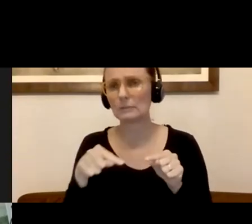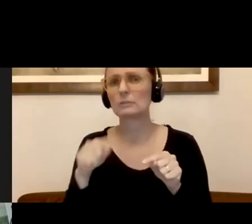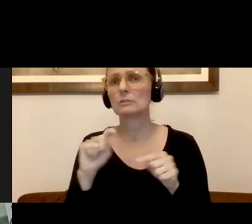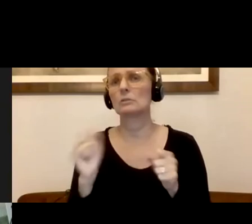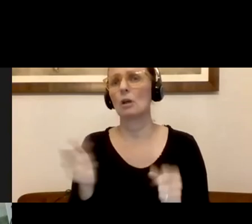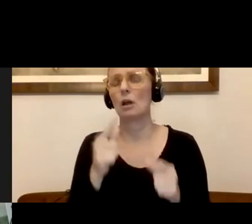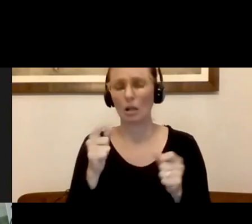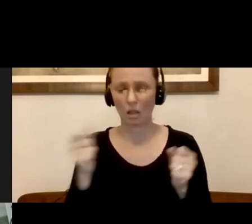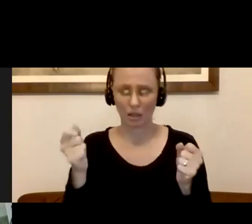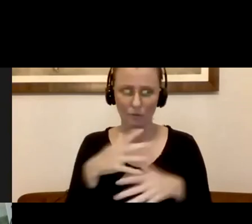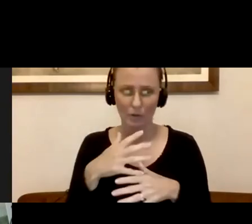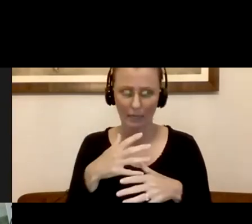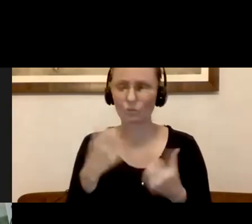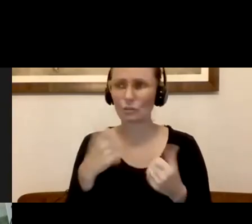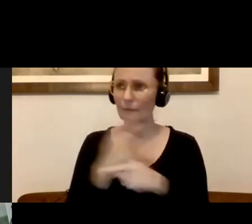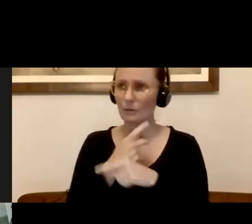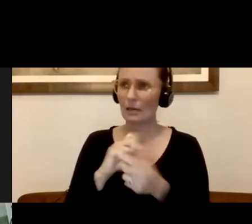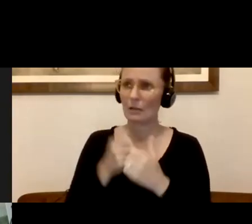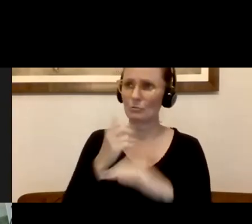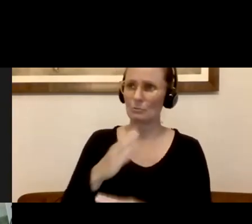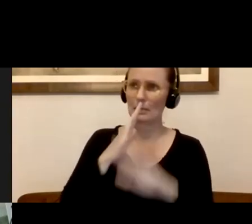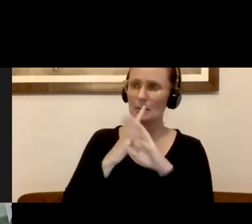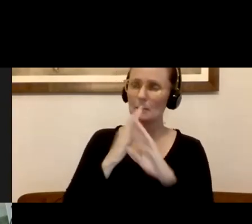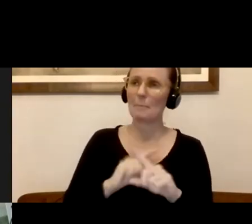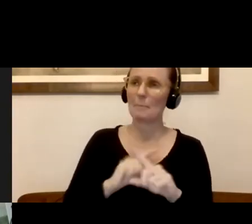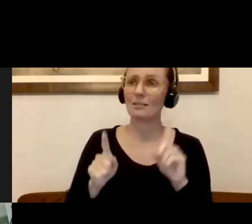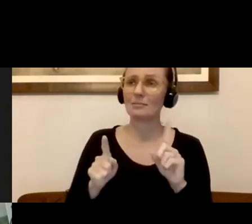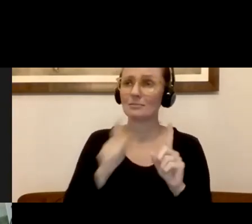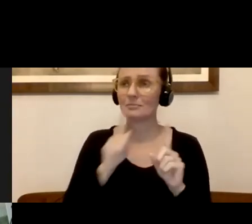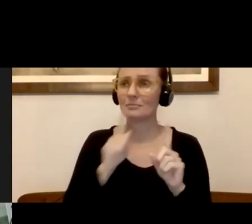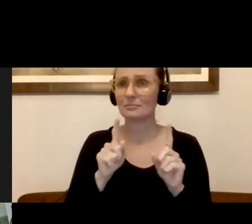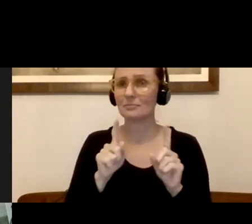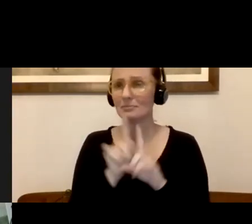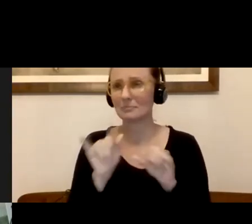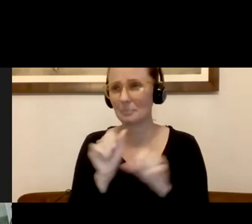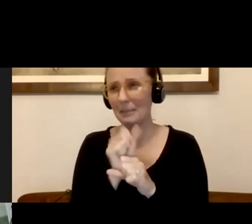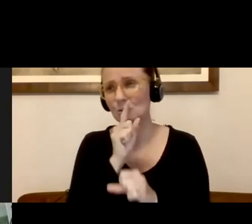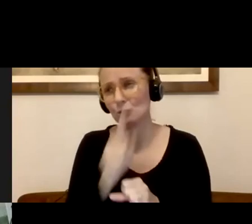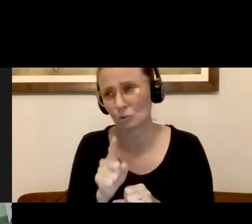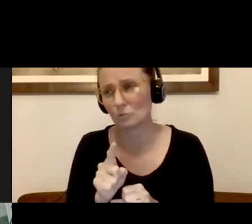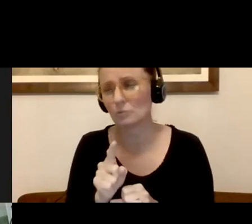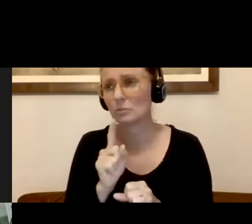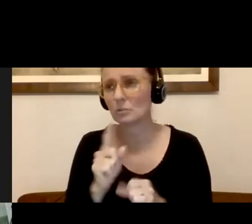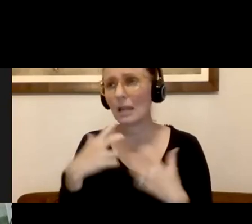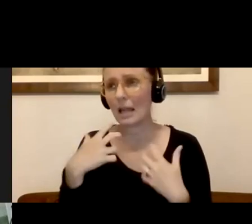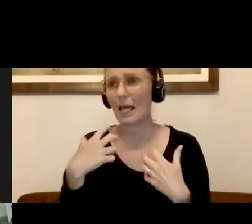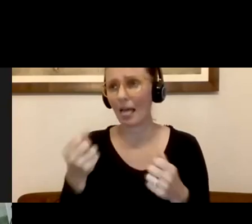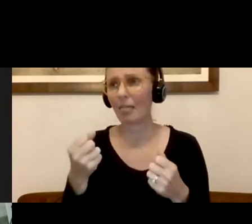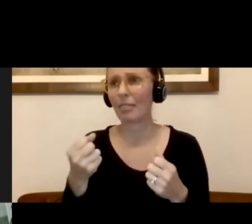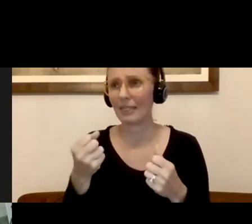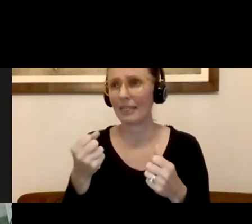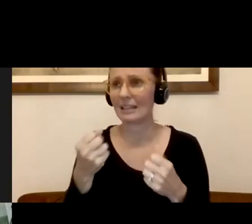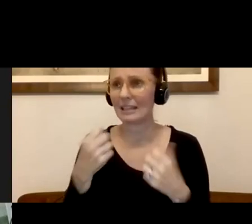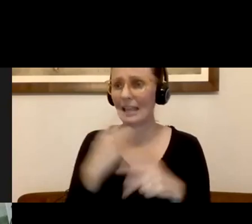for ways that we can protect ourselves, but please make sure that you're going through a reputable area when you're talking about testing so that you're not,